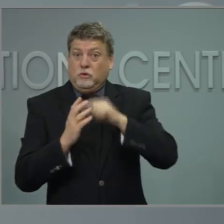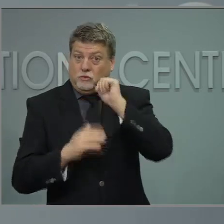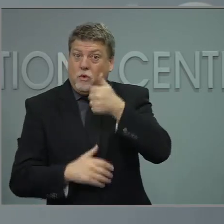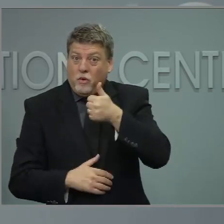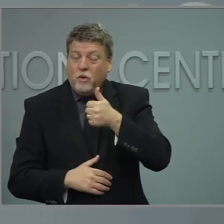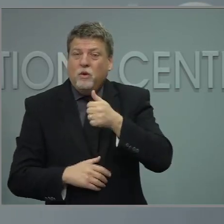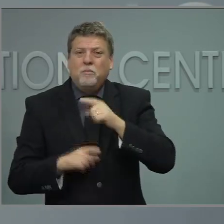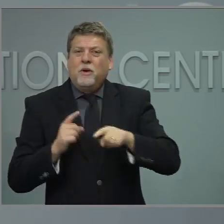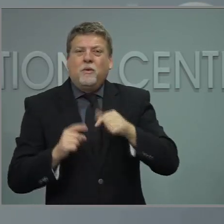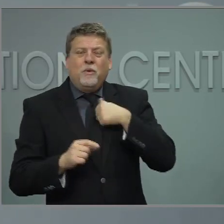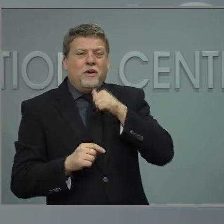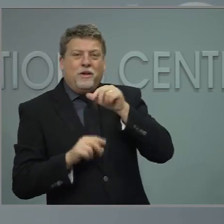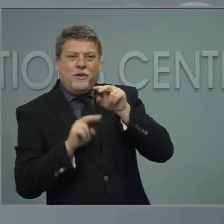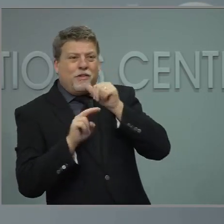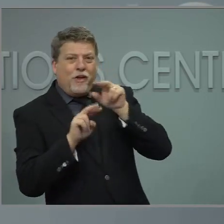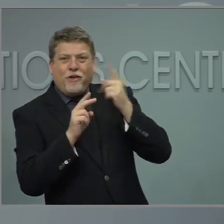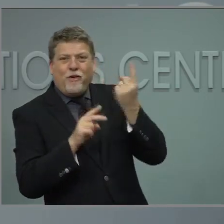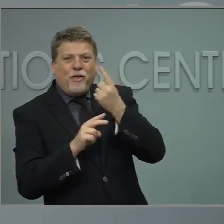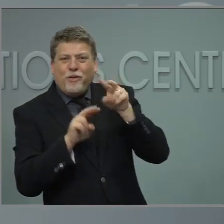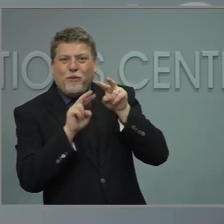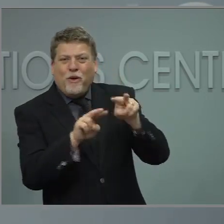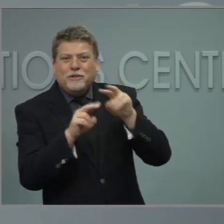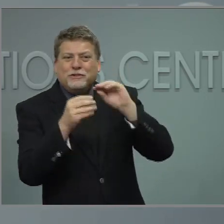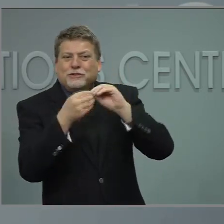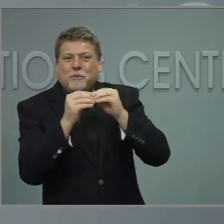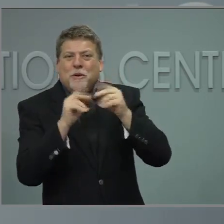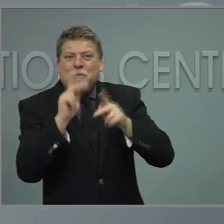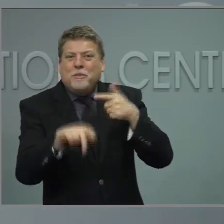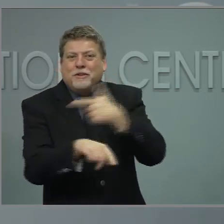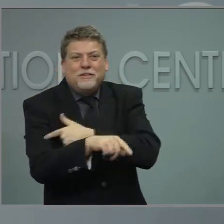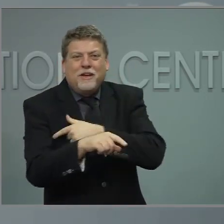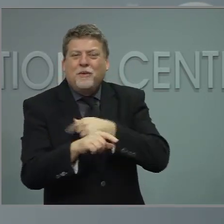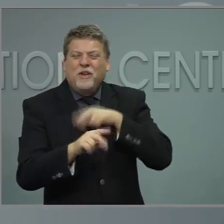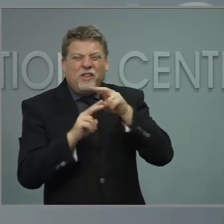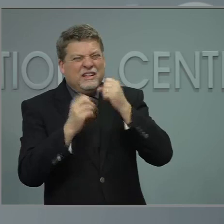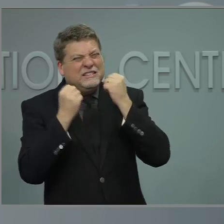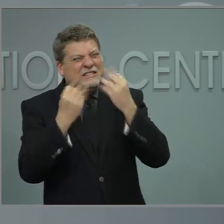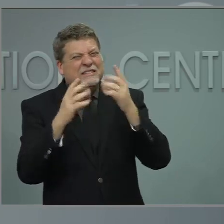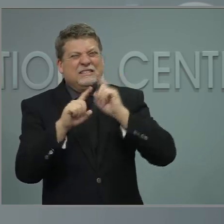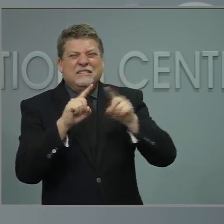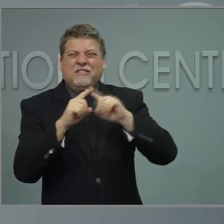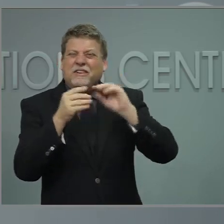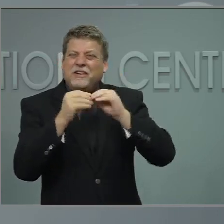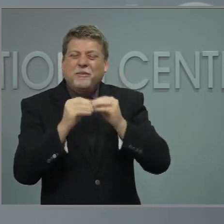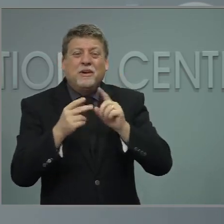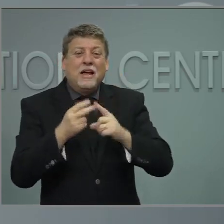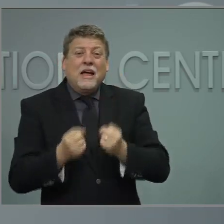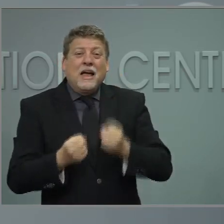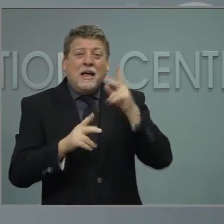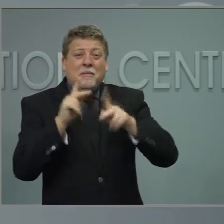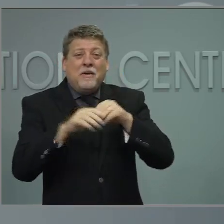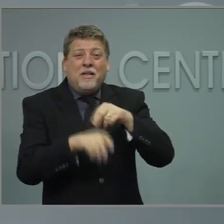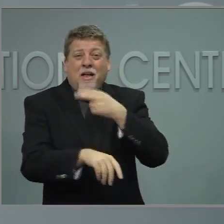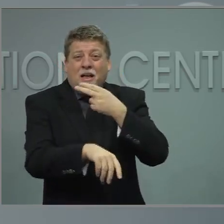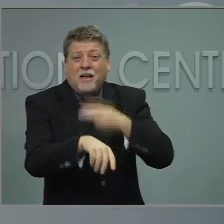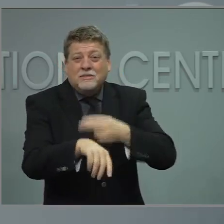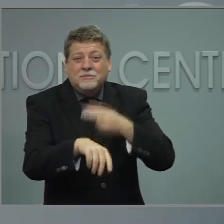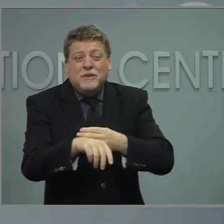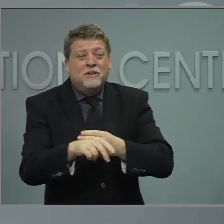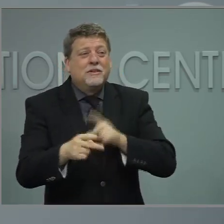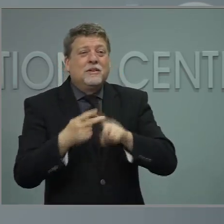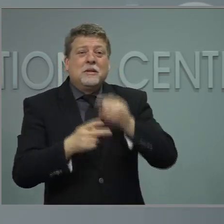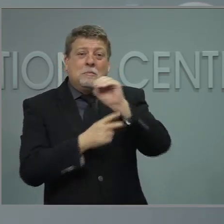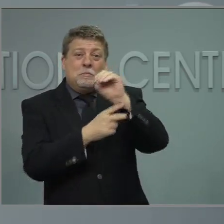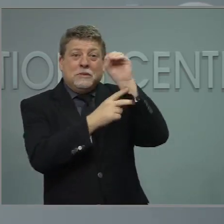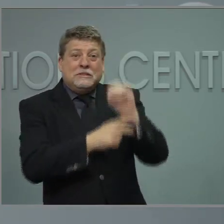It's not just cases, but it's also our surveillance metrics. It's how many people are in the hospital, the percent of tests coming back positive. And the good news is our trends have